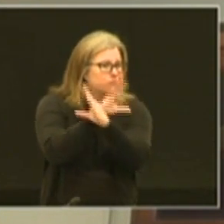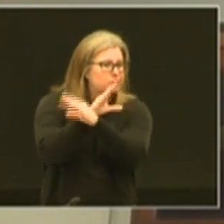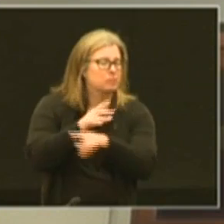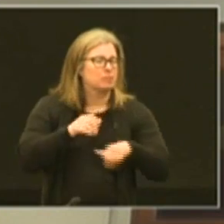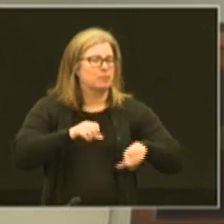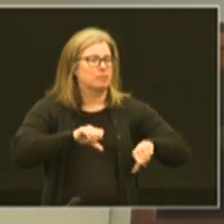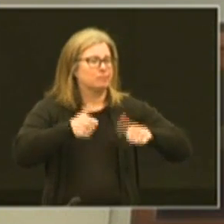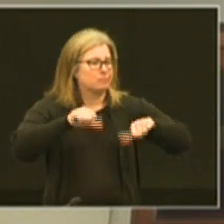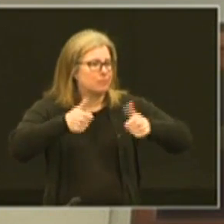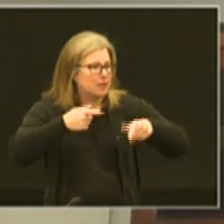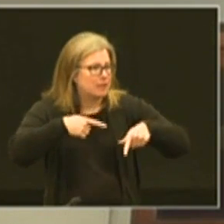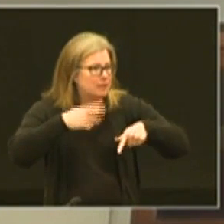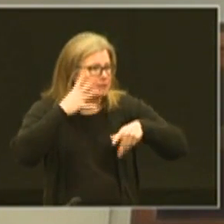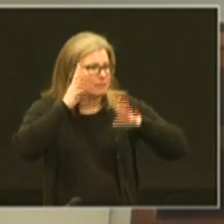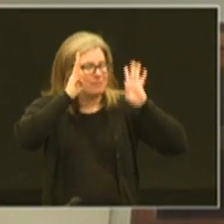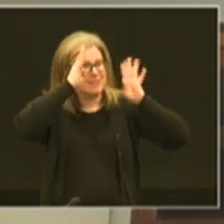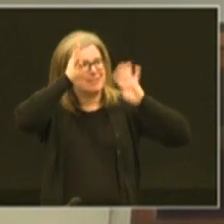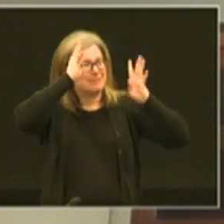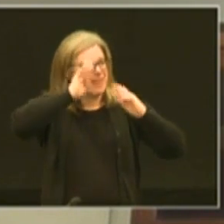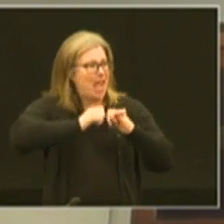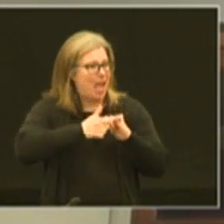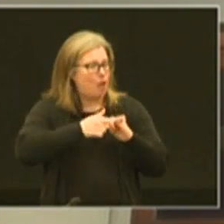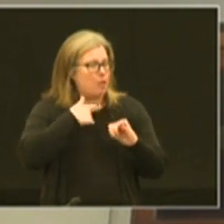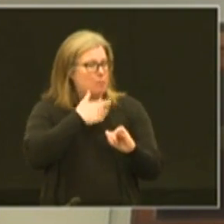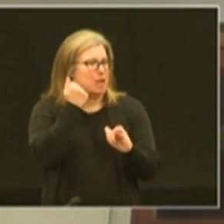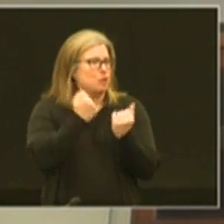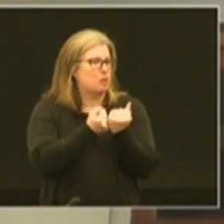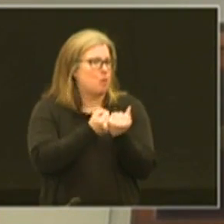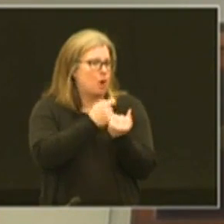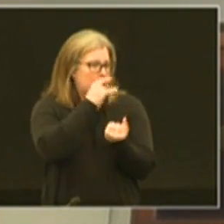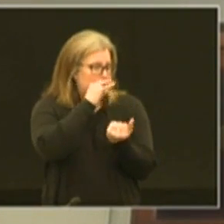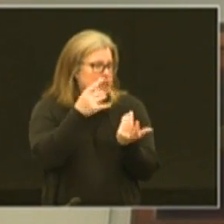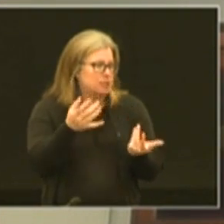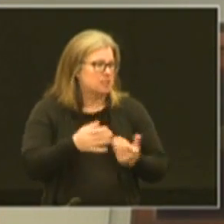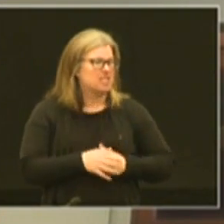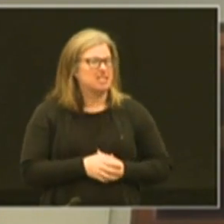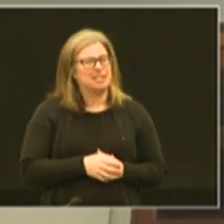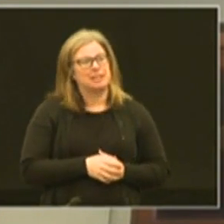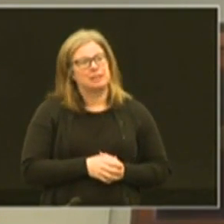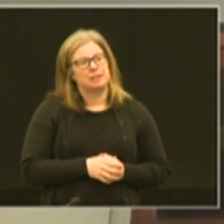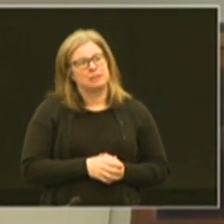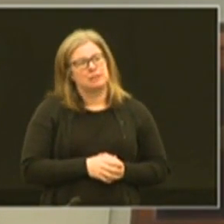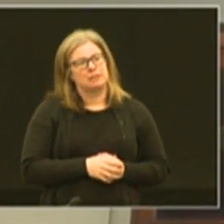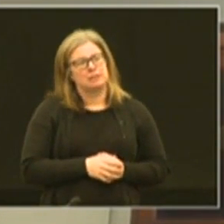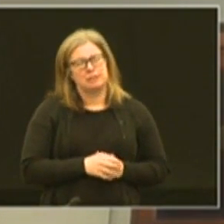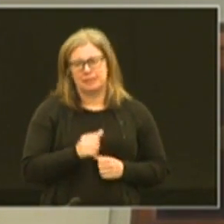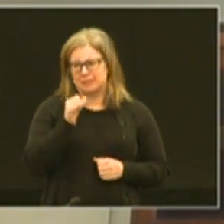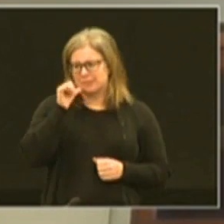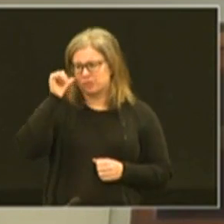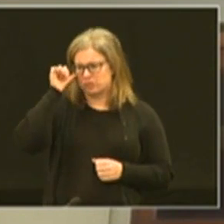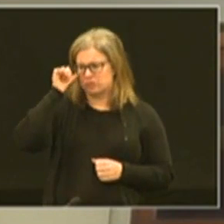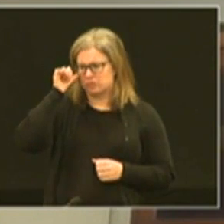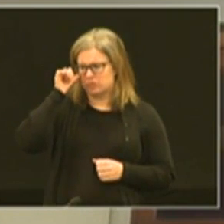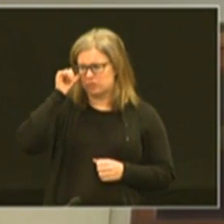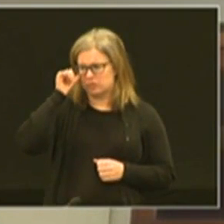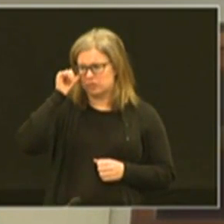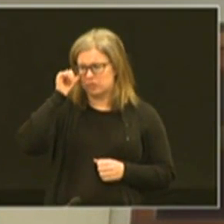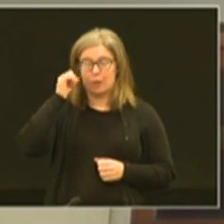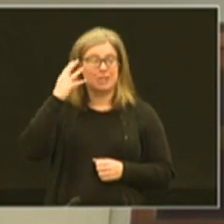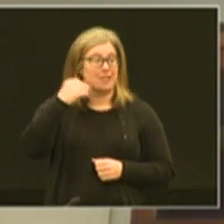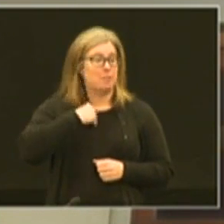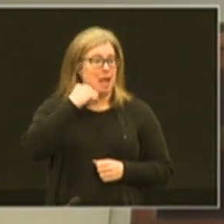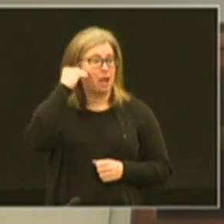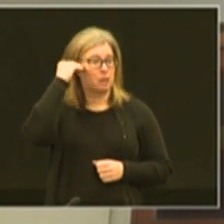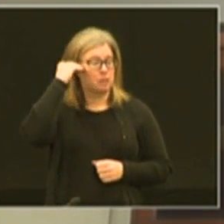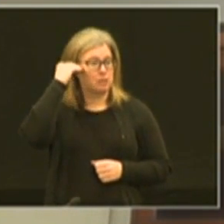thinking innovatively of how we can better support our kids um you know last yesterday i was leaving the house